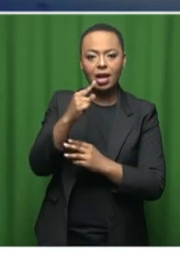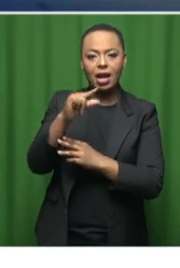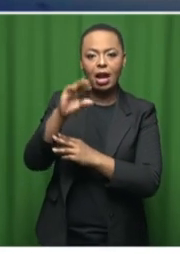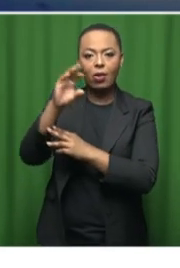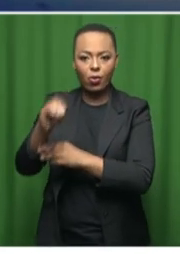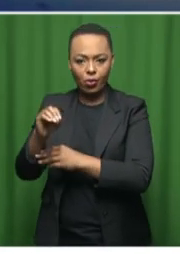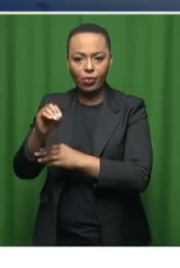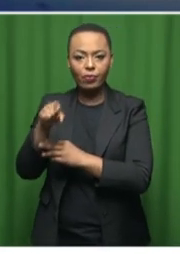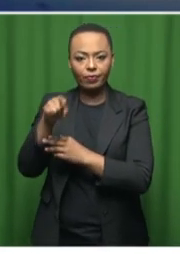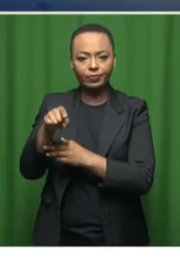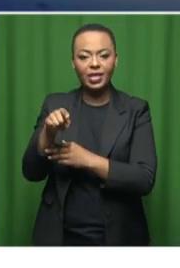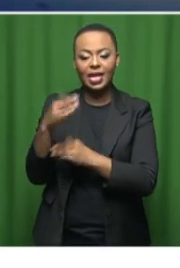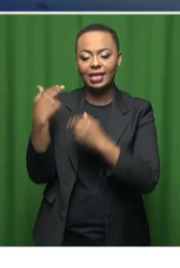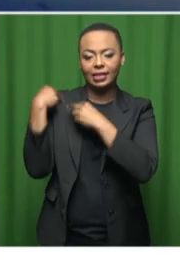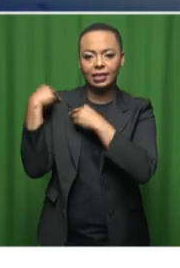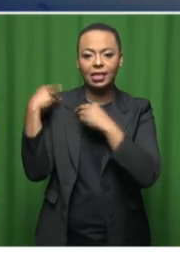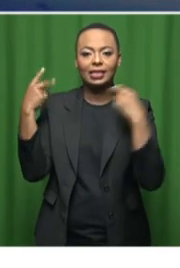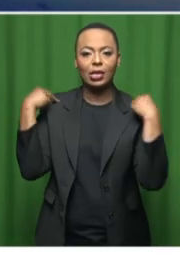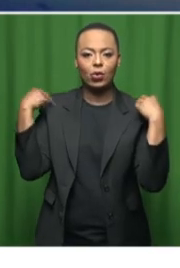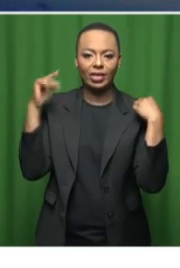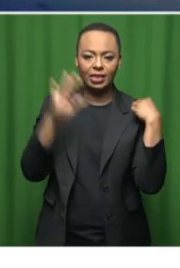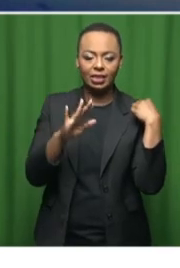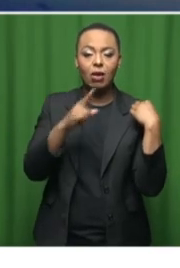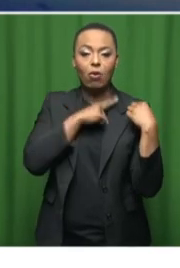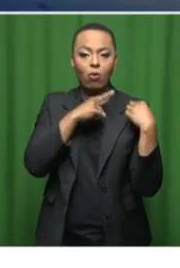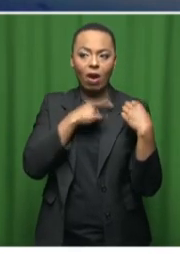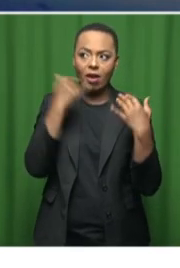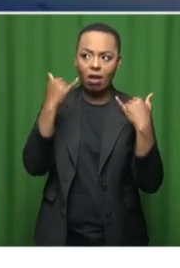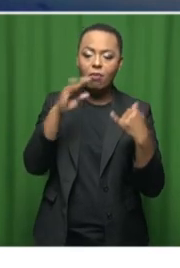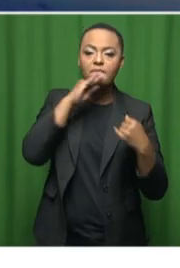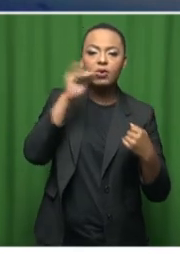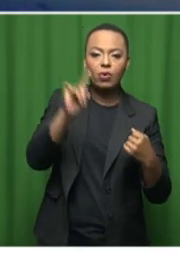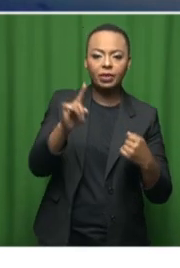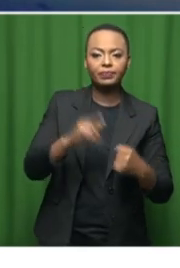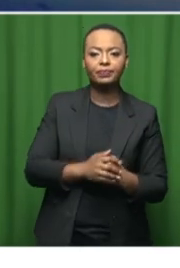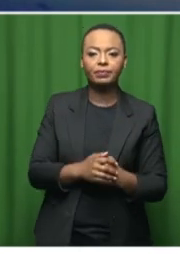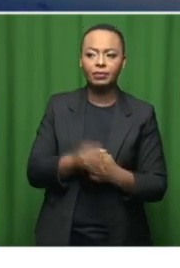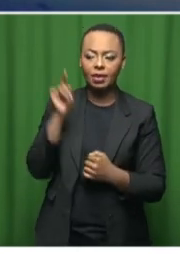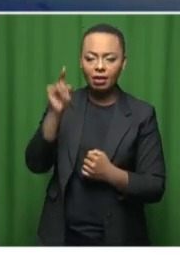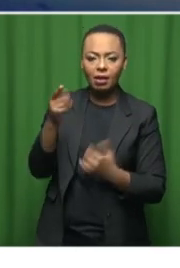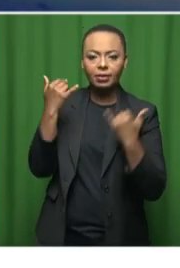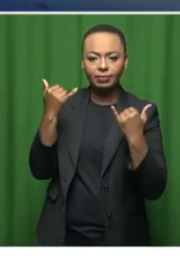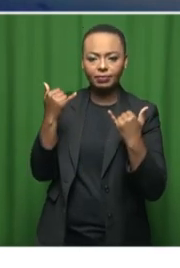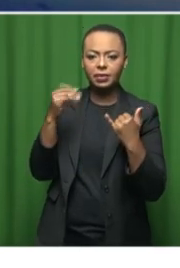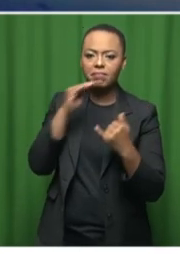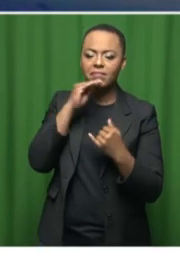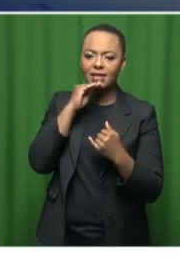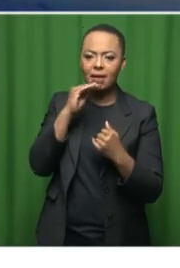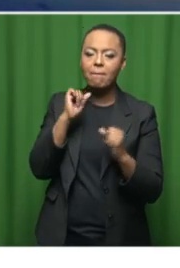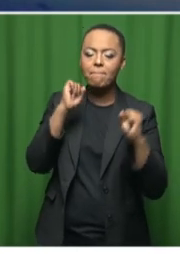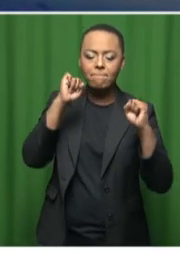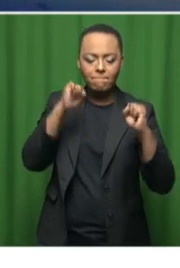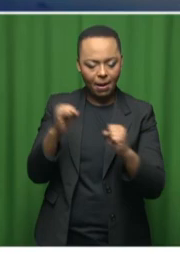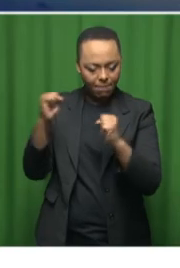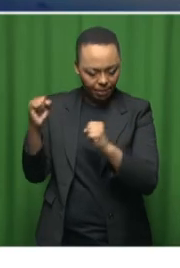And that also means that they've actually been given us a permanent recognition.